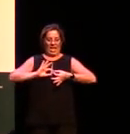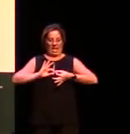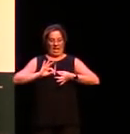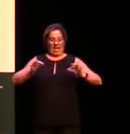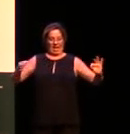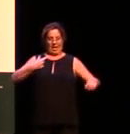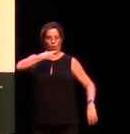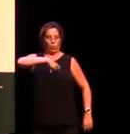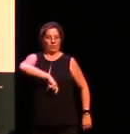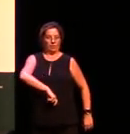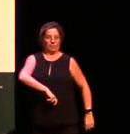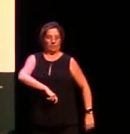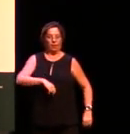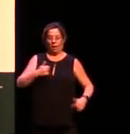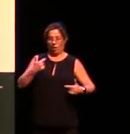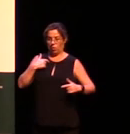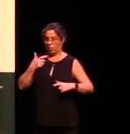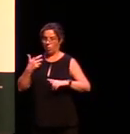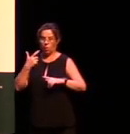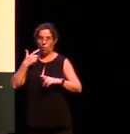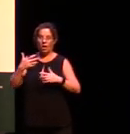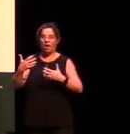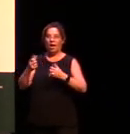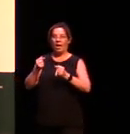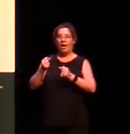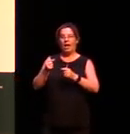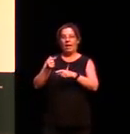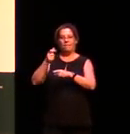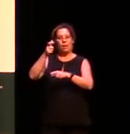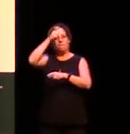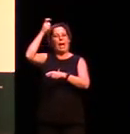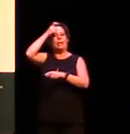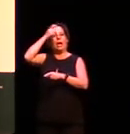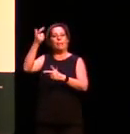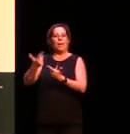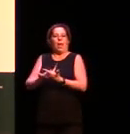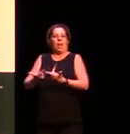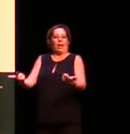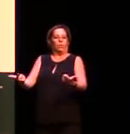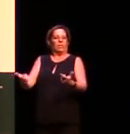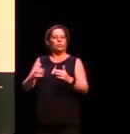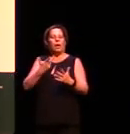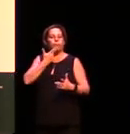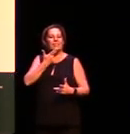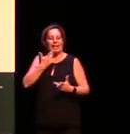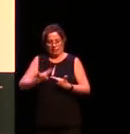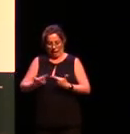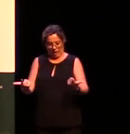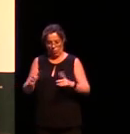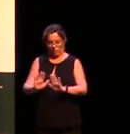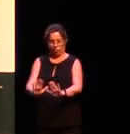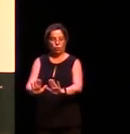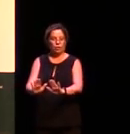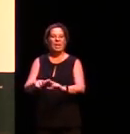reconstructed a language or identified a hypothesised language that they call Proto-Indo-European and this is the